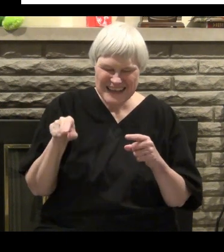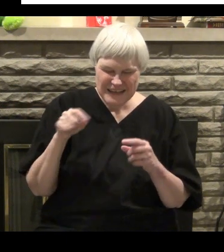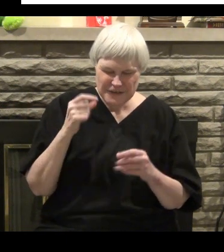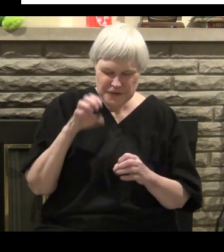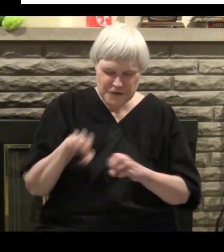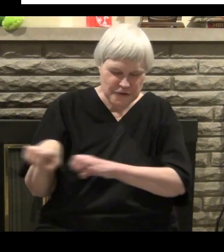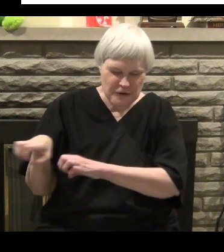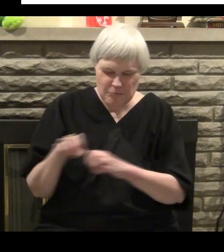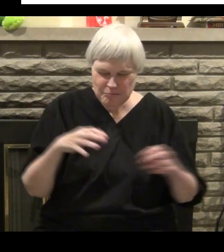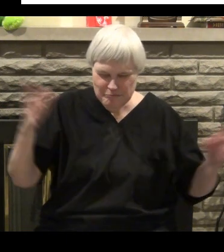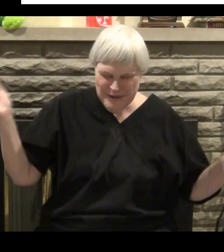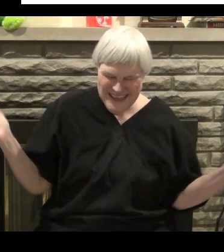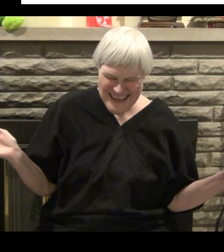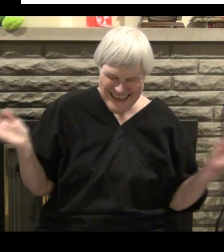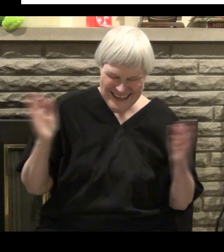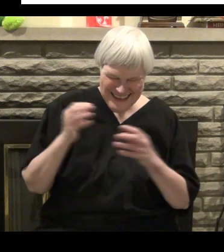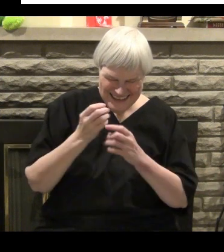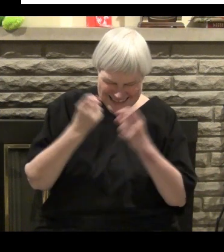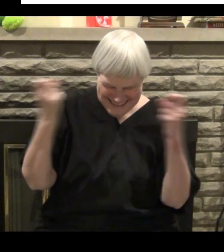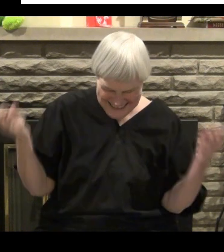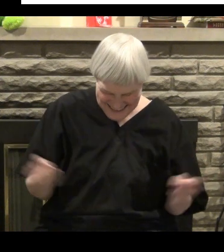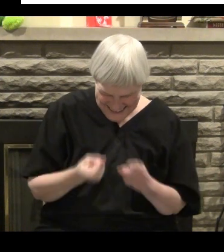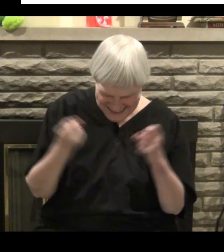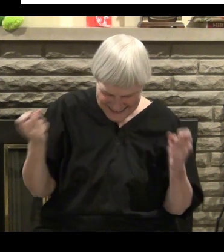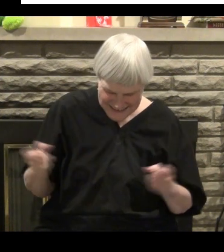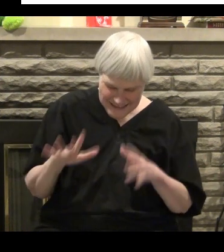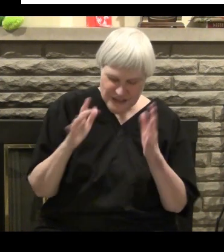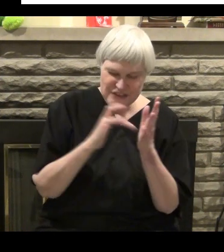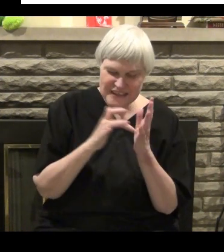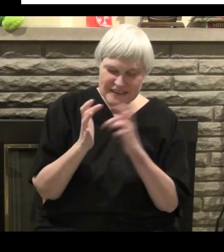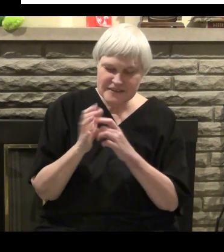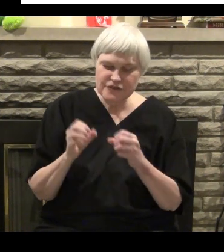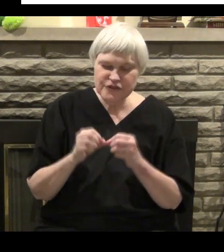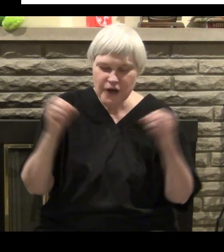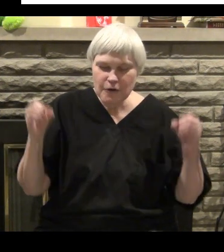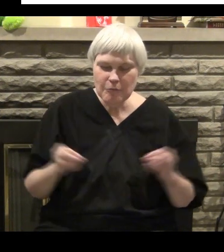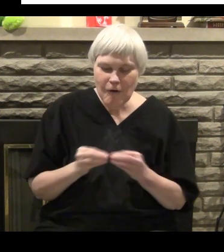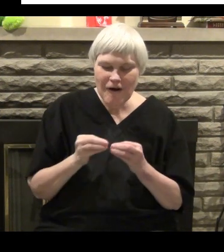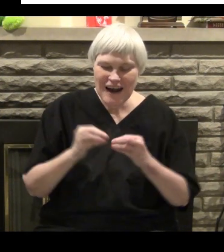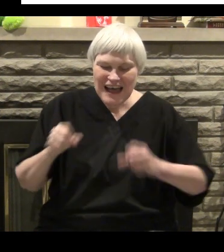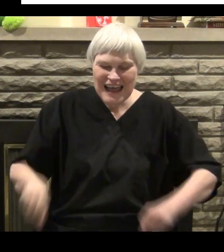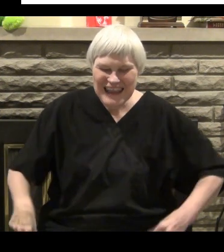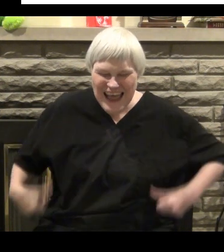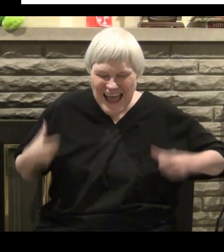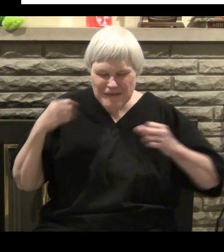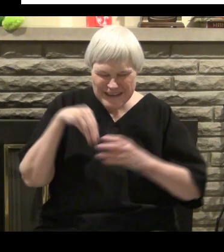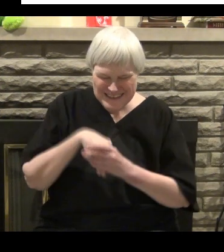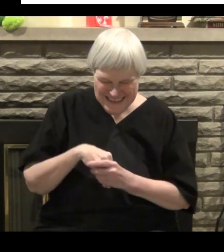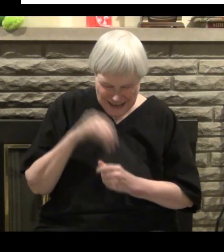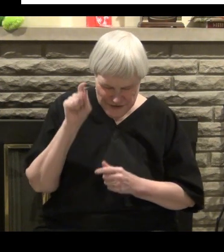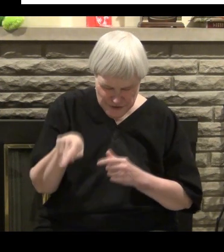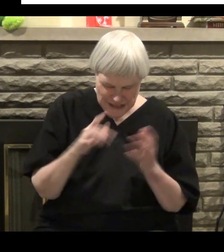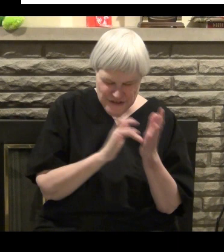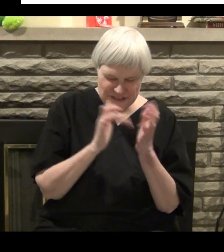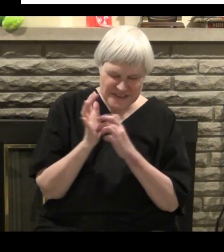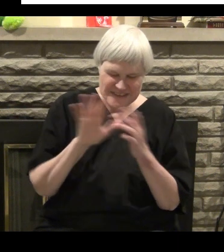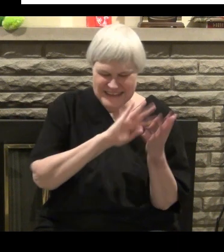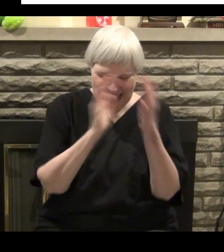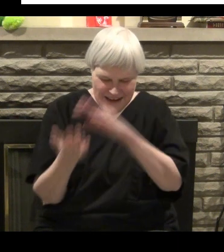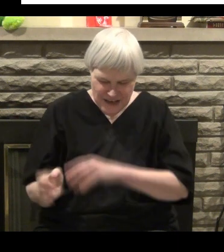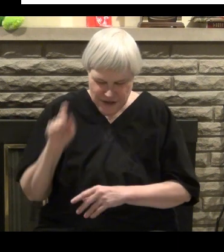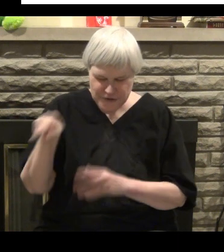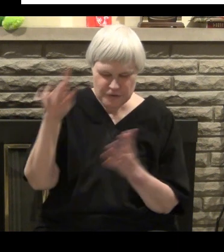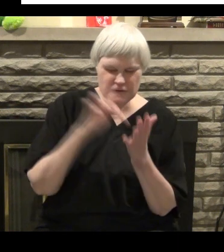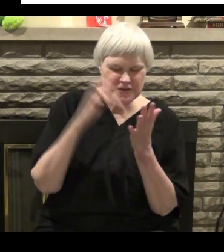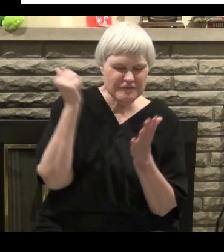But mortal sin kills this life, and it crucifies Christ in you. It shows pictures of dead Jesus inside of you here. That's the kind of stuff we were